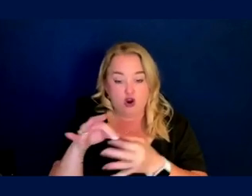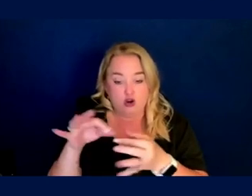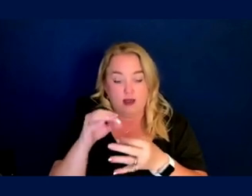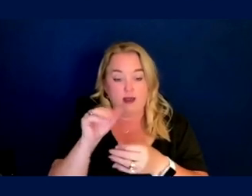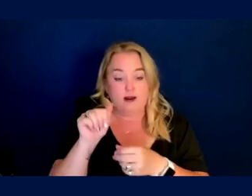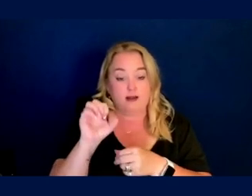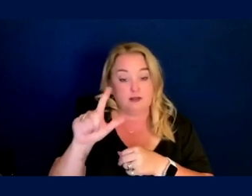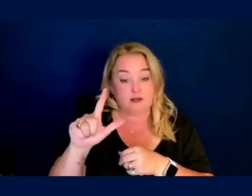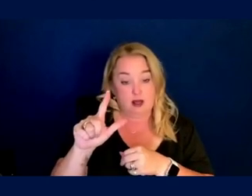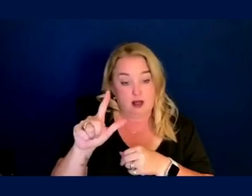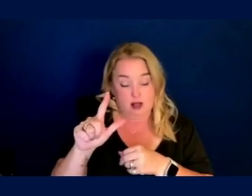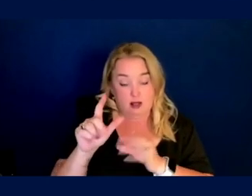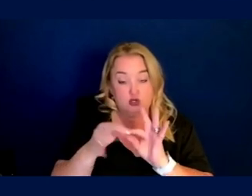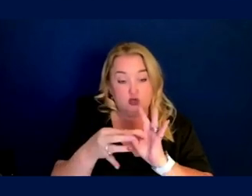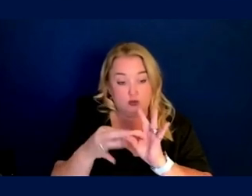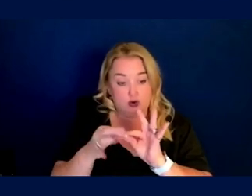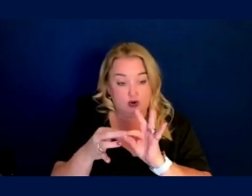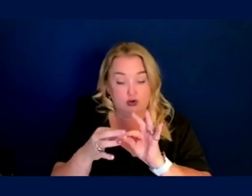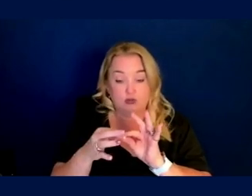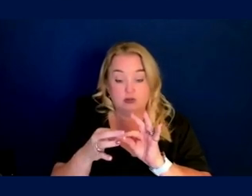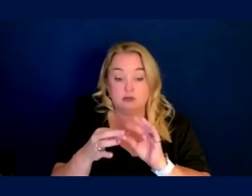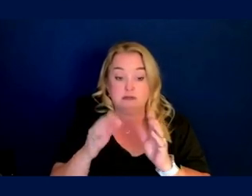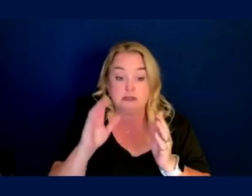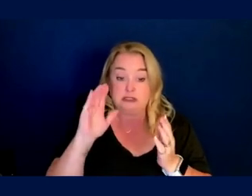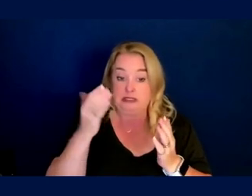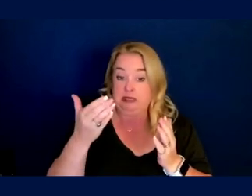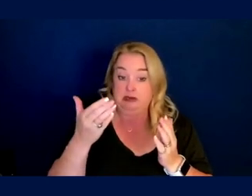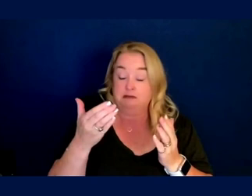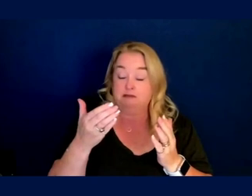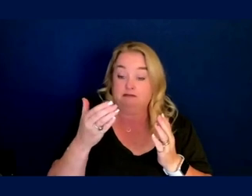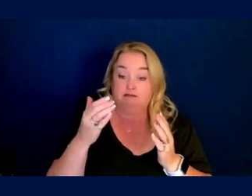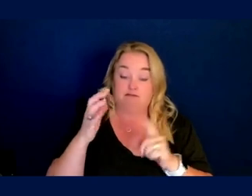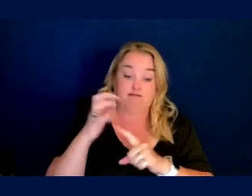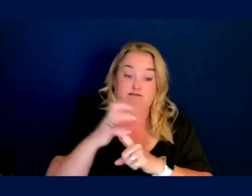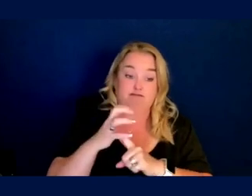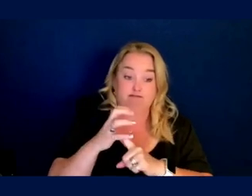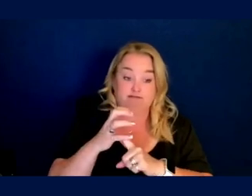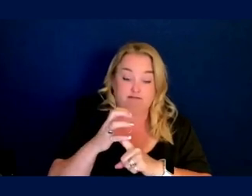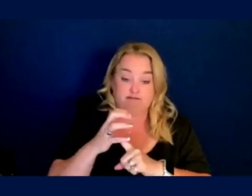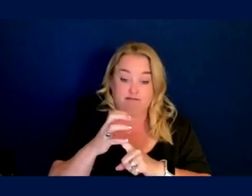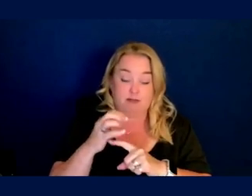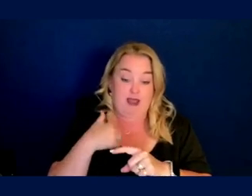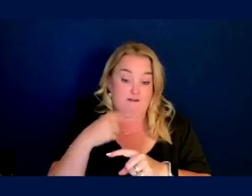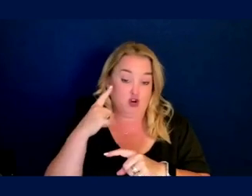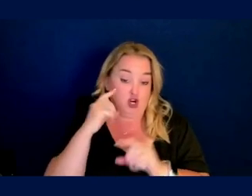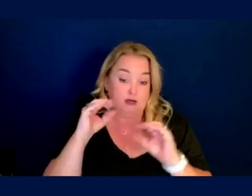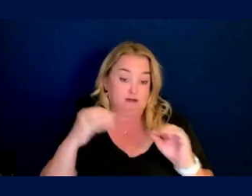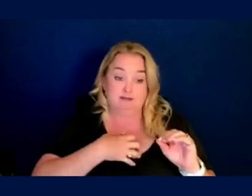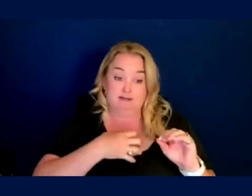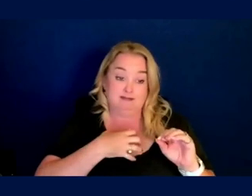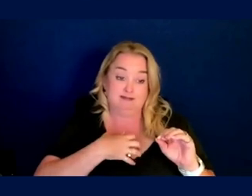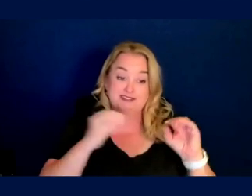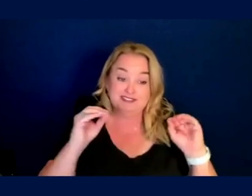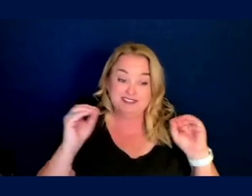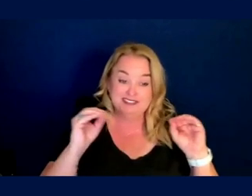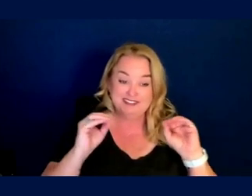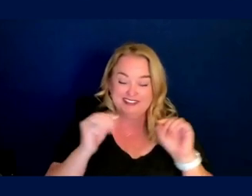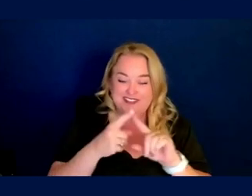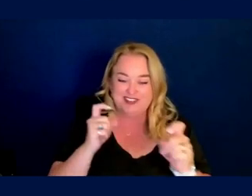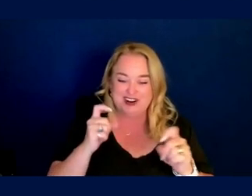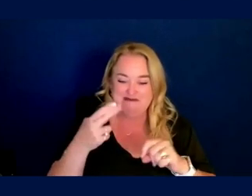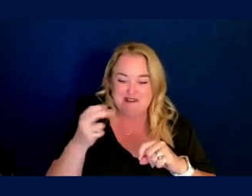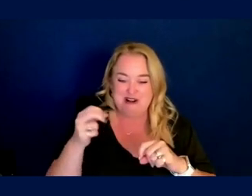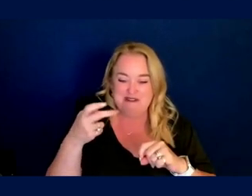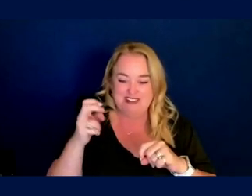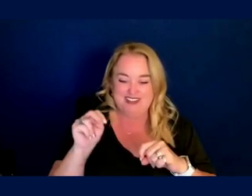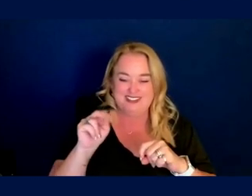people who apparently have performed flawlessly because I've not heard any griping from, uh, from the Hopkins at